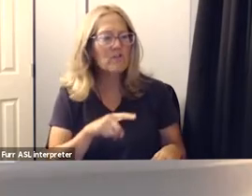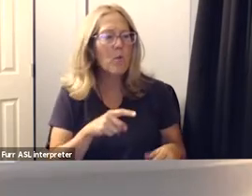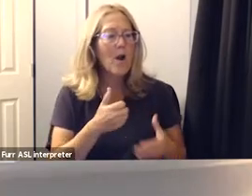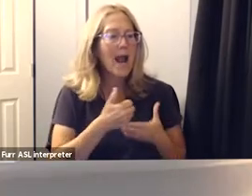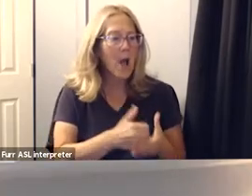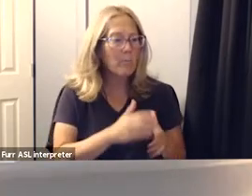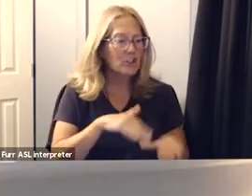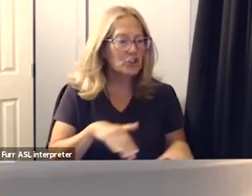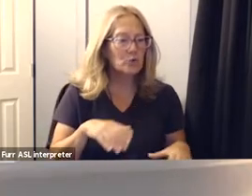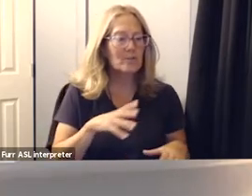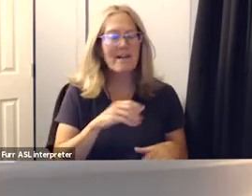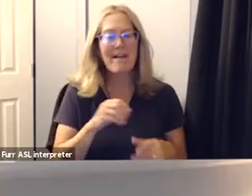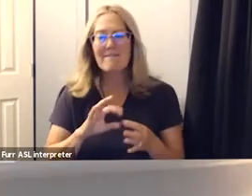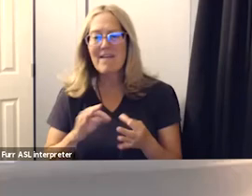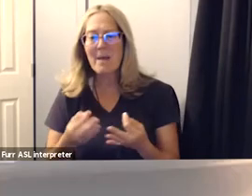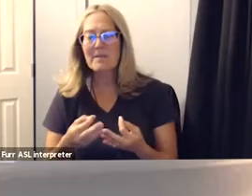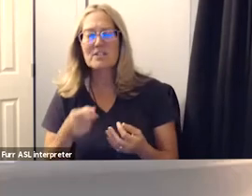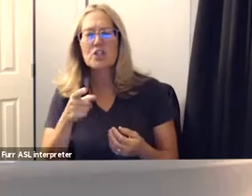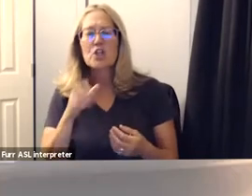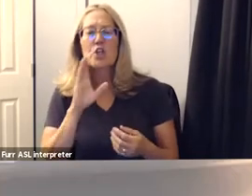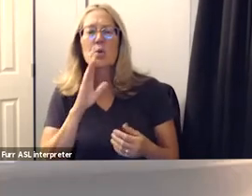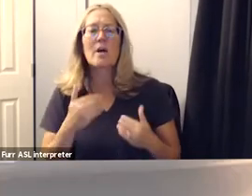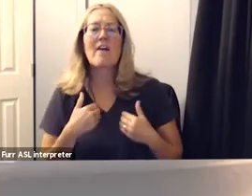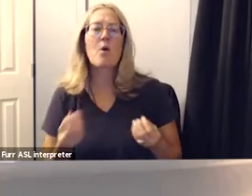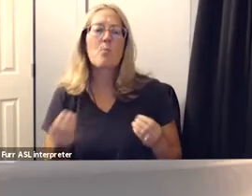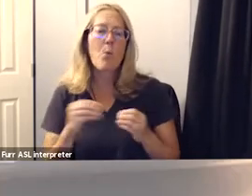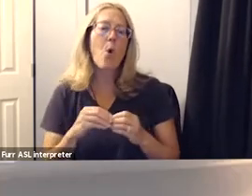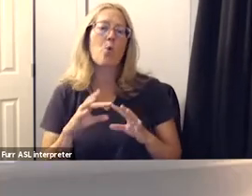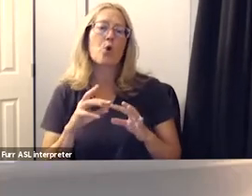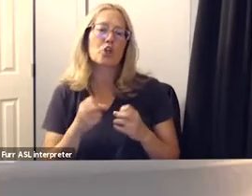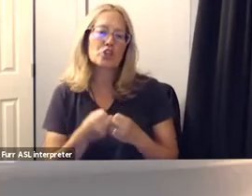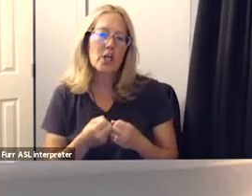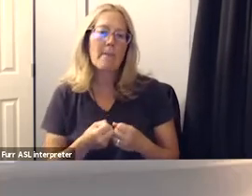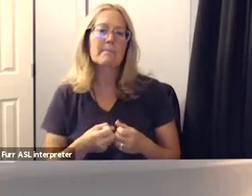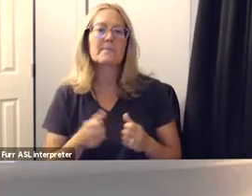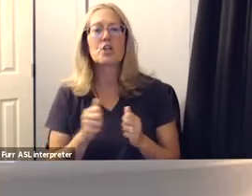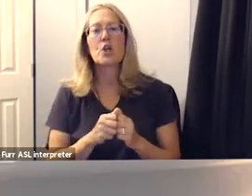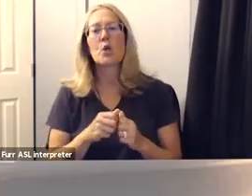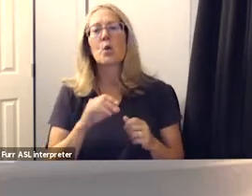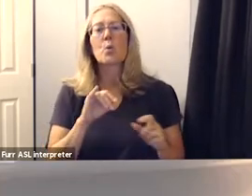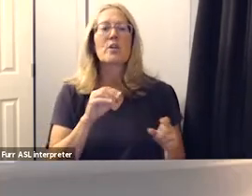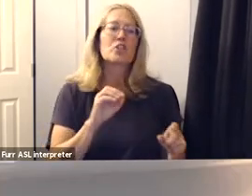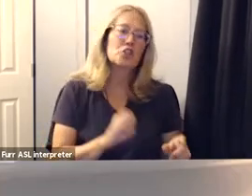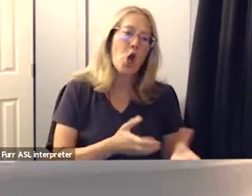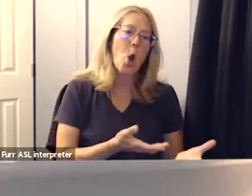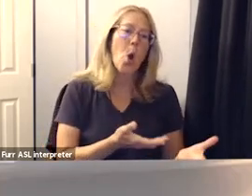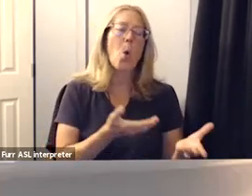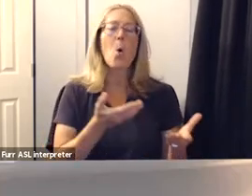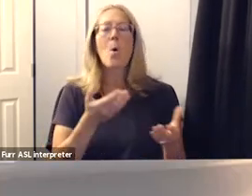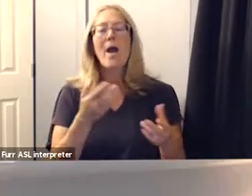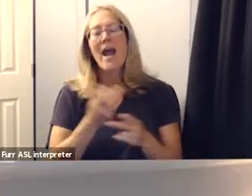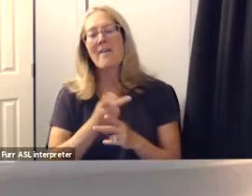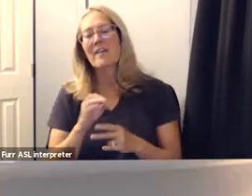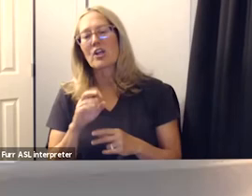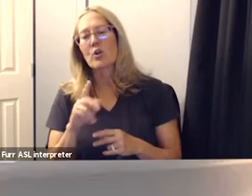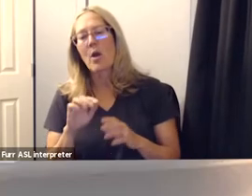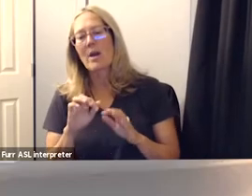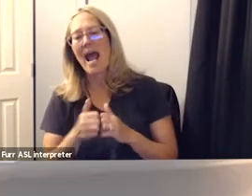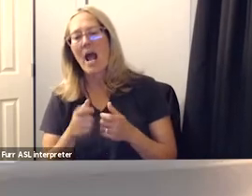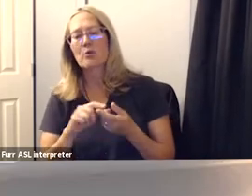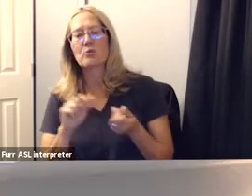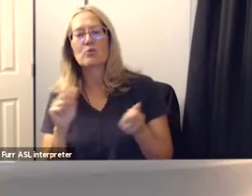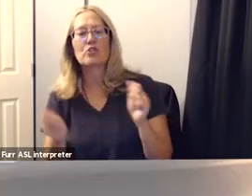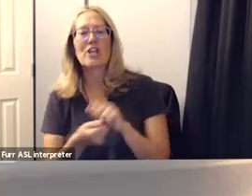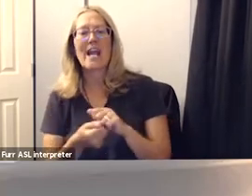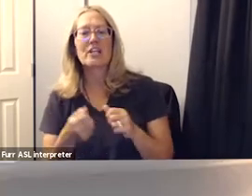and families you're going to have more workshops with joe and you're going to figure out a way to change